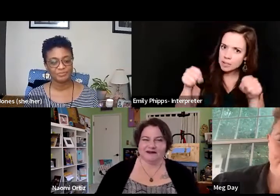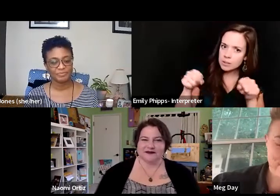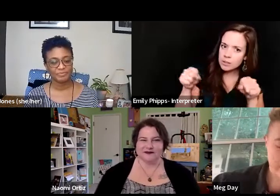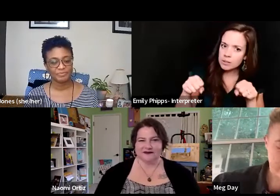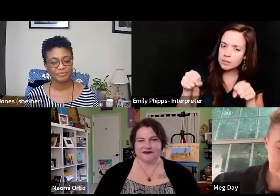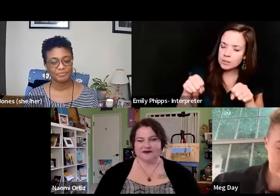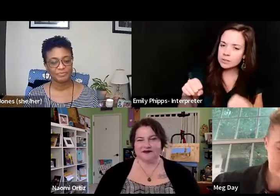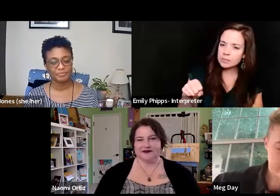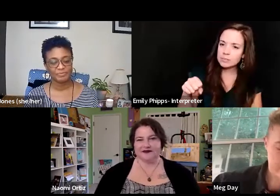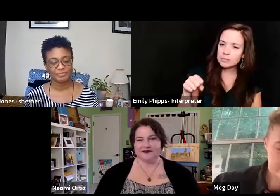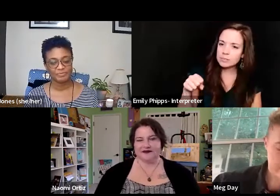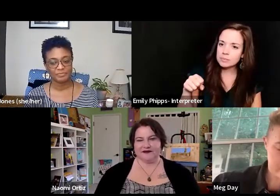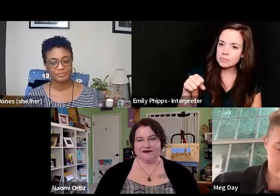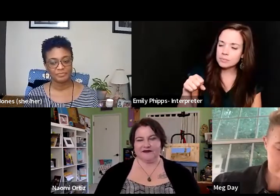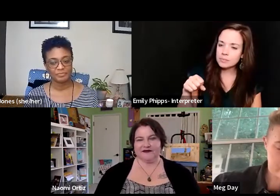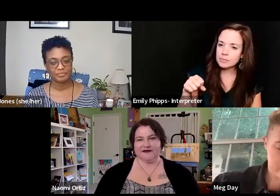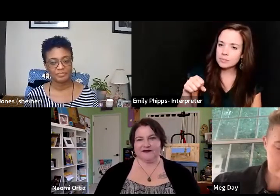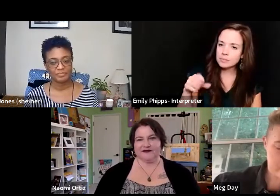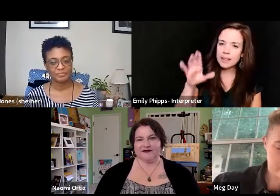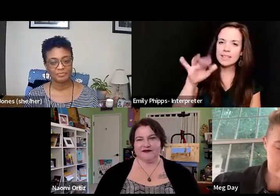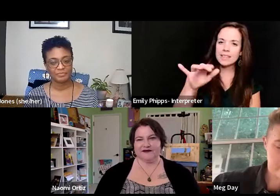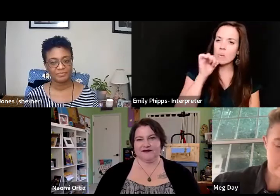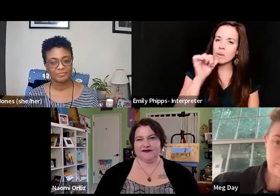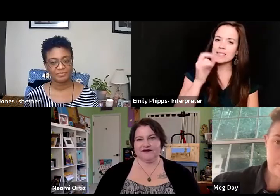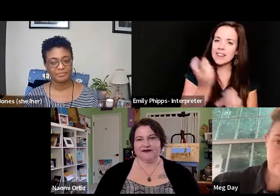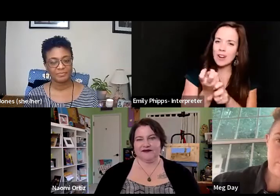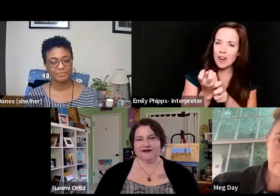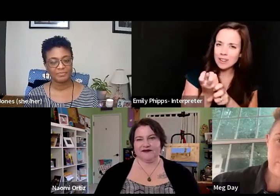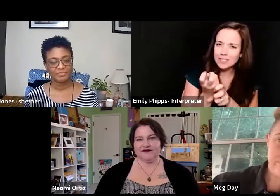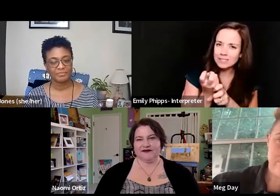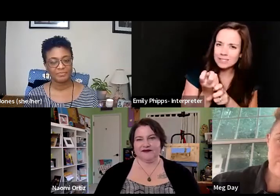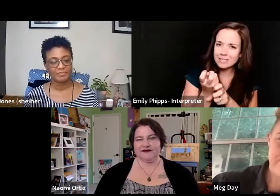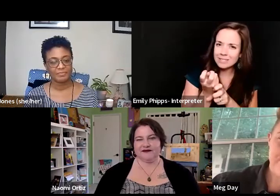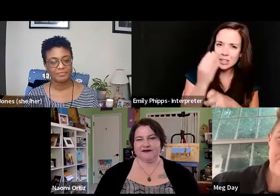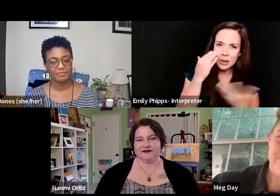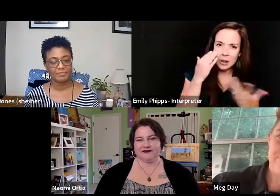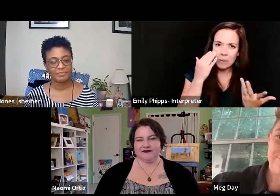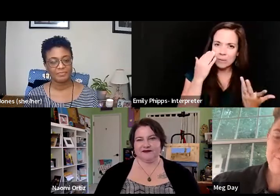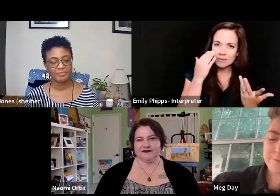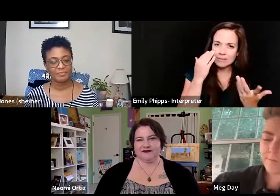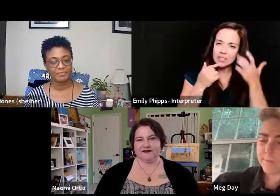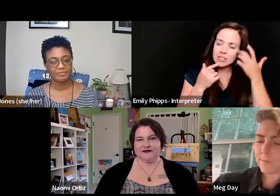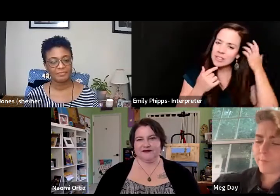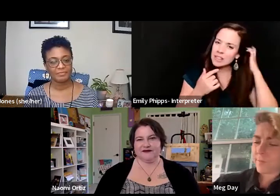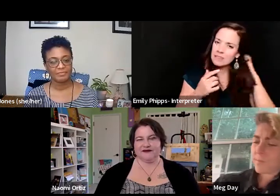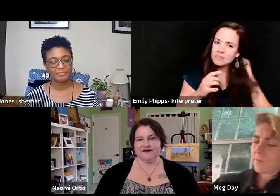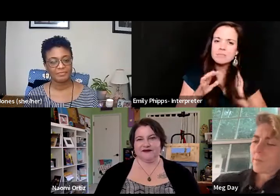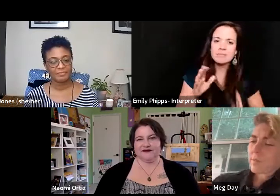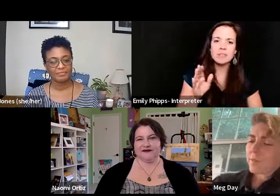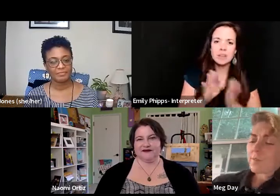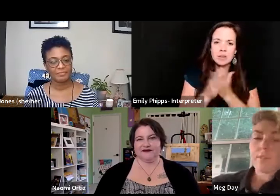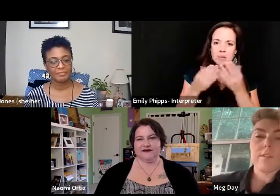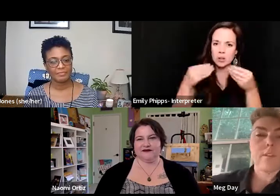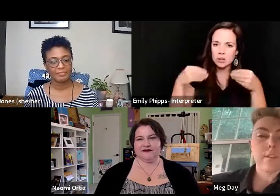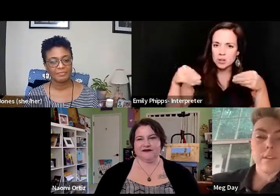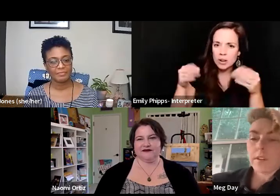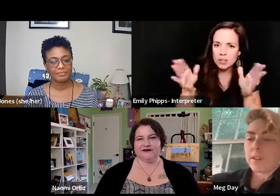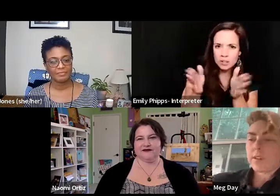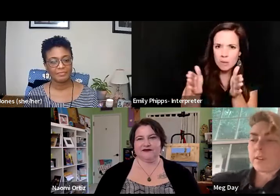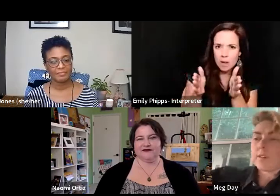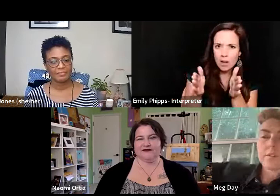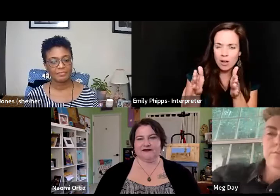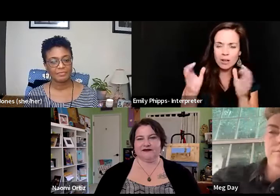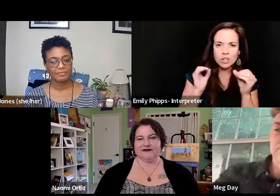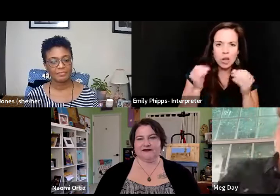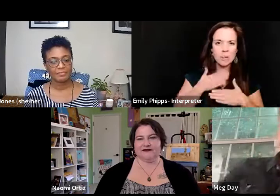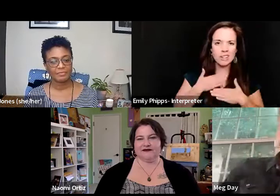But, and that wasn't even that hard. You know, she just was like, yeah, no one, I mean, I think, you know, she's like the bookstore small, like no one, no one really